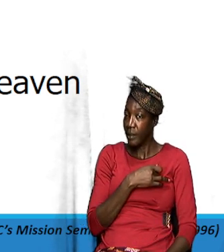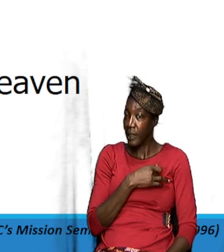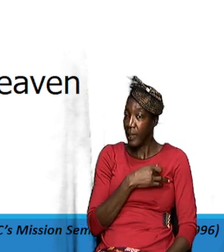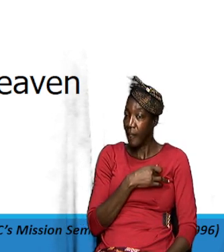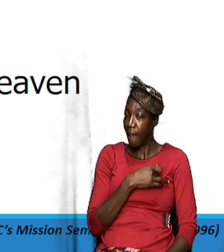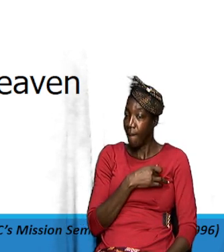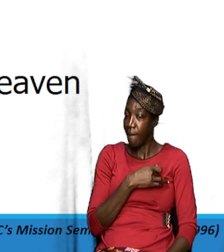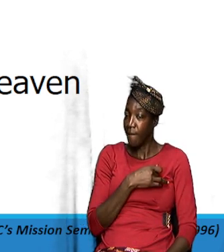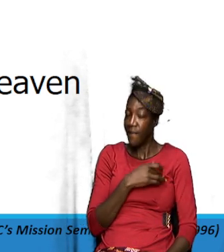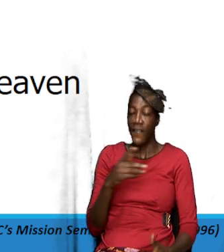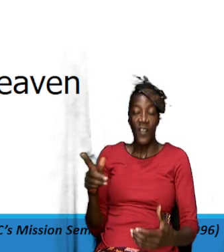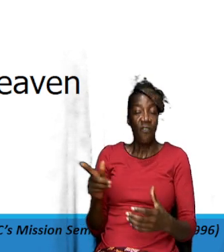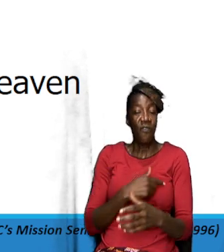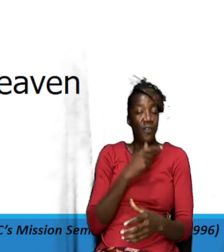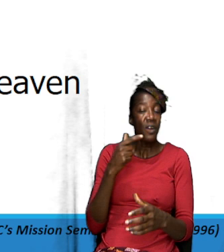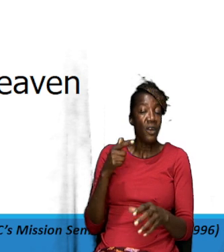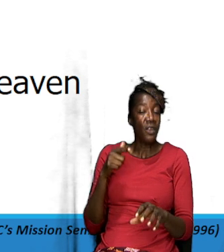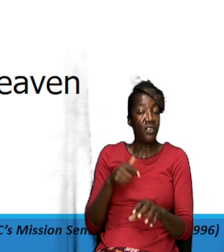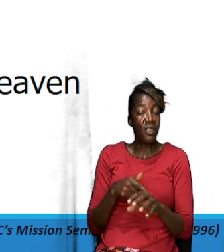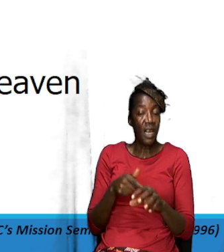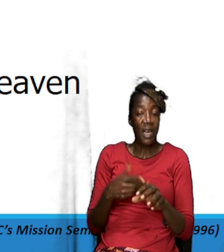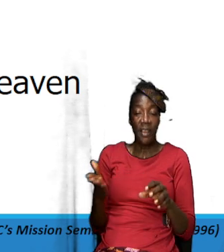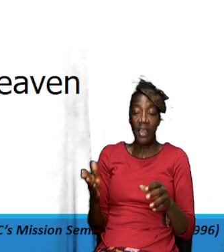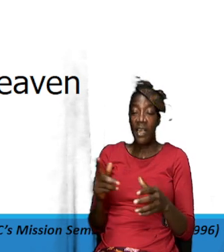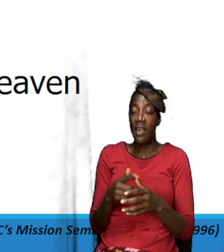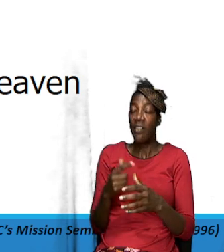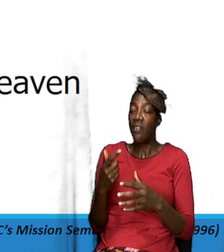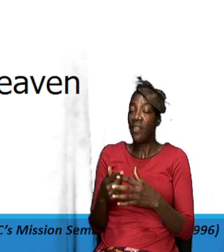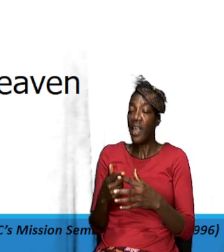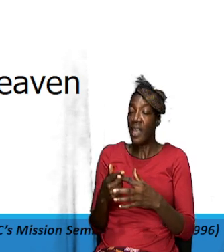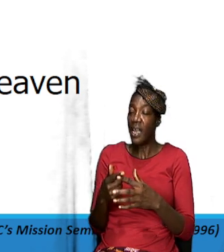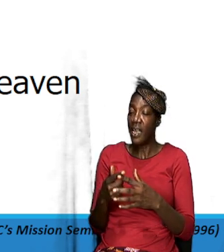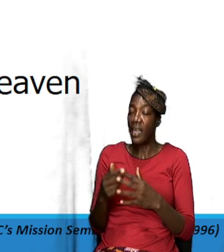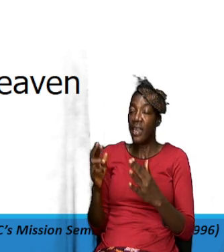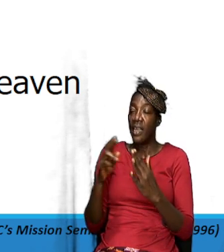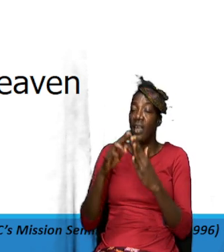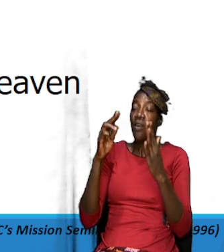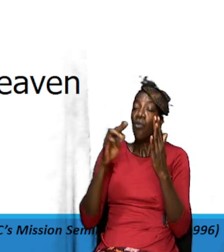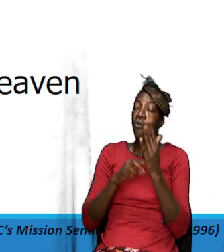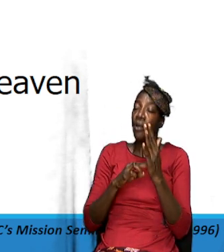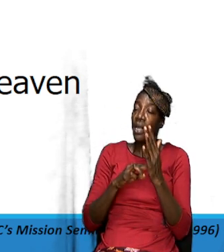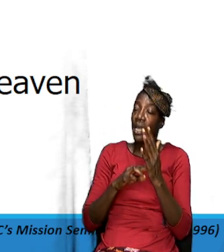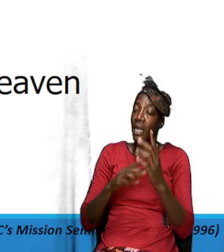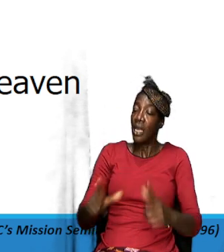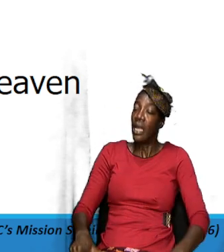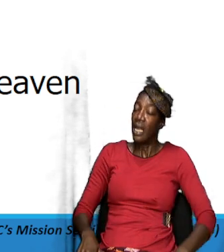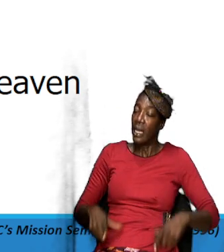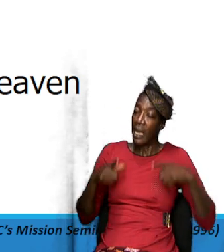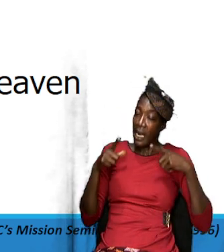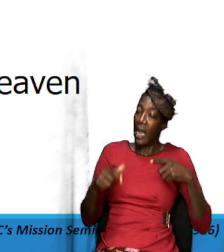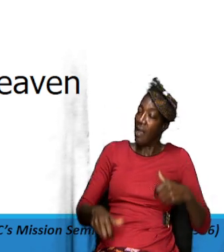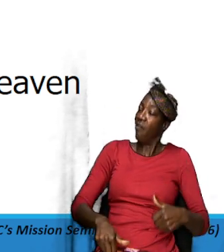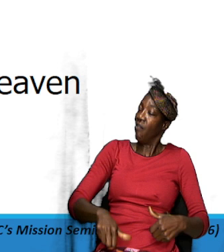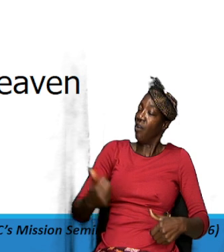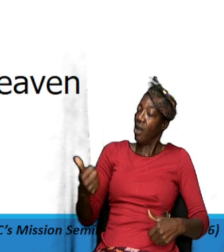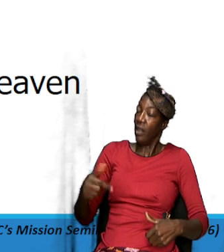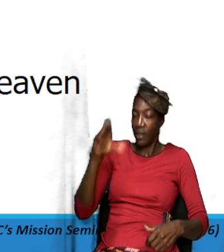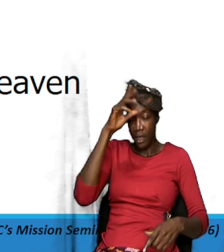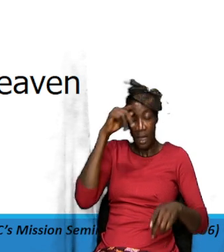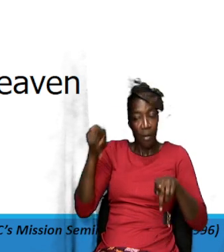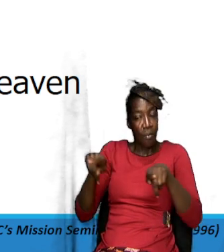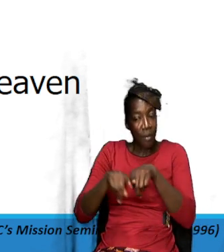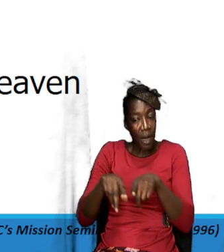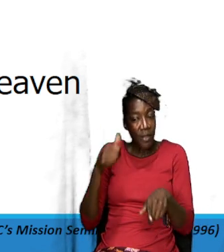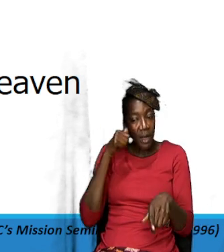we have to first start there and then we can say God reign in the life of others reign in our brother